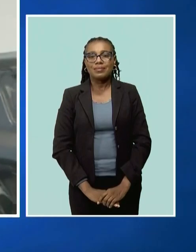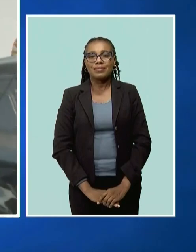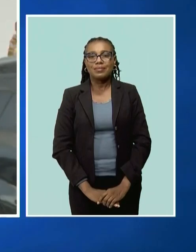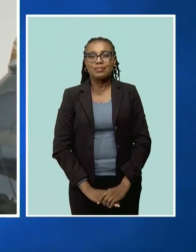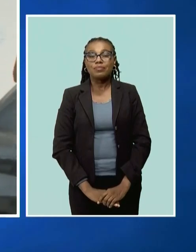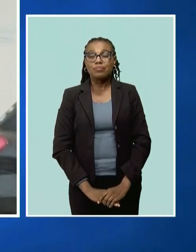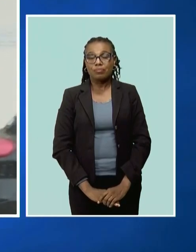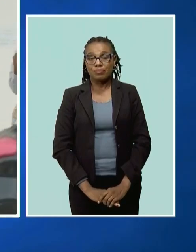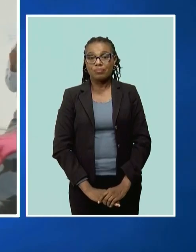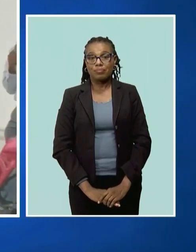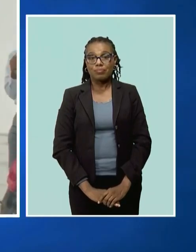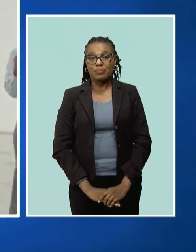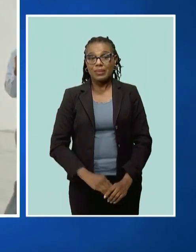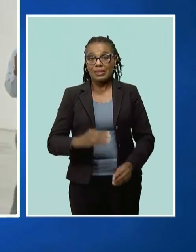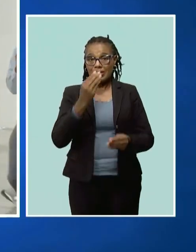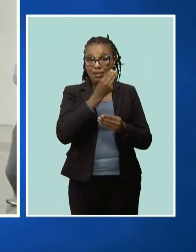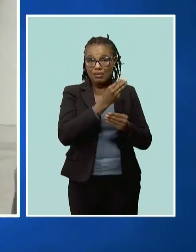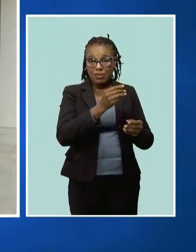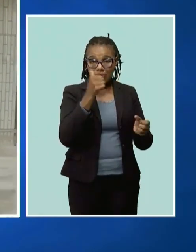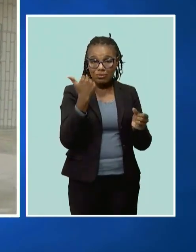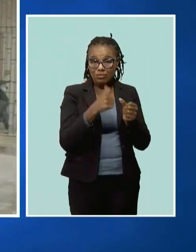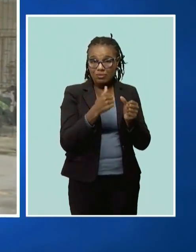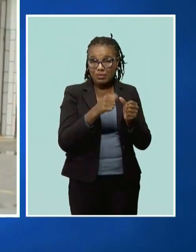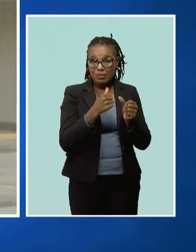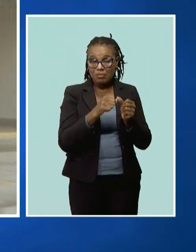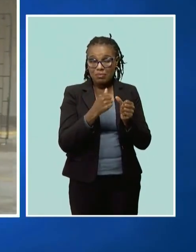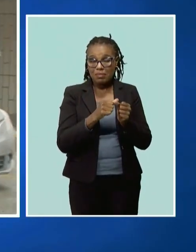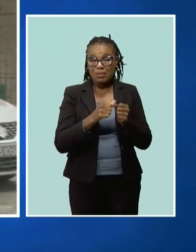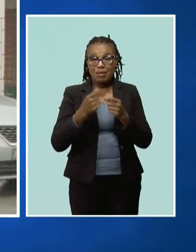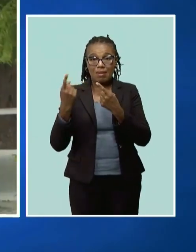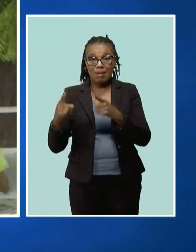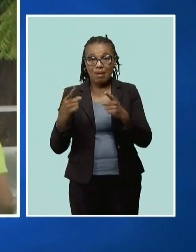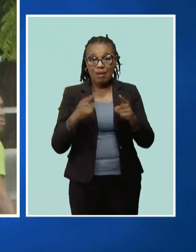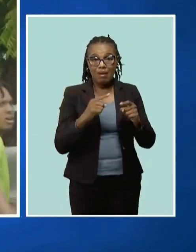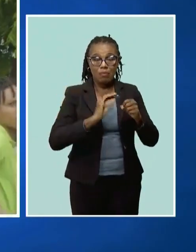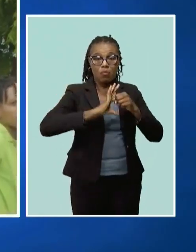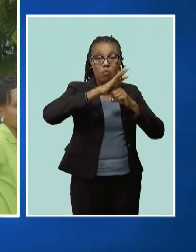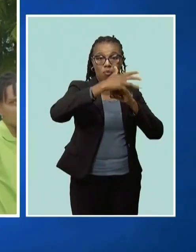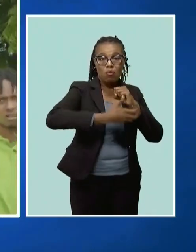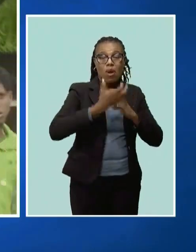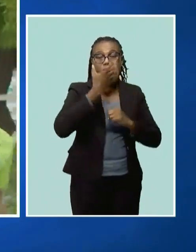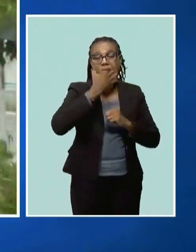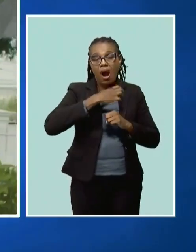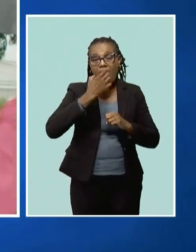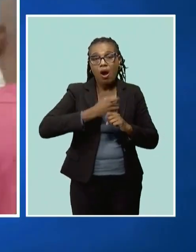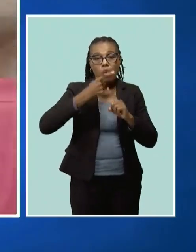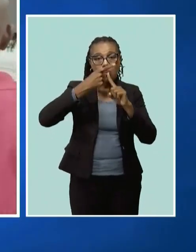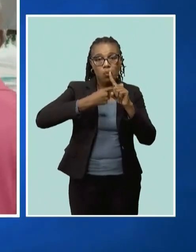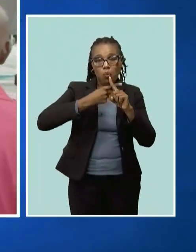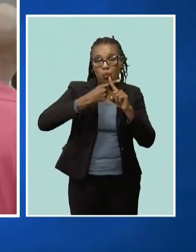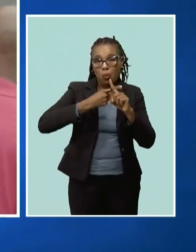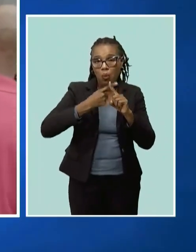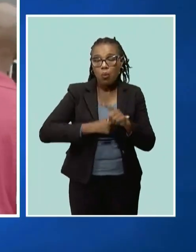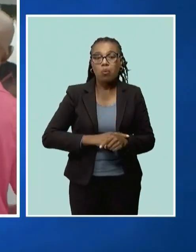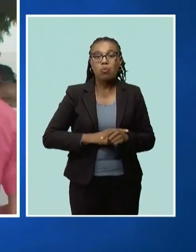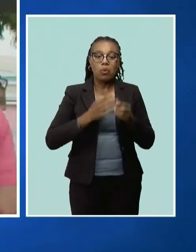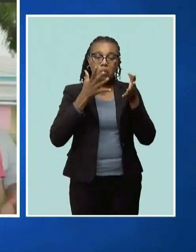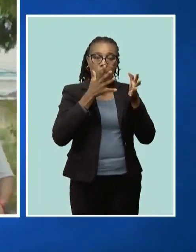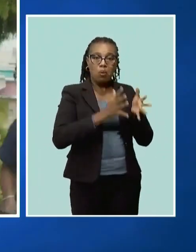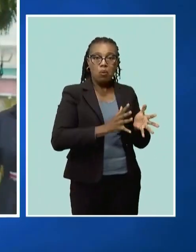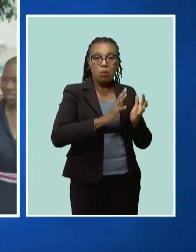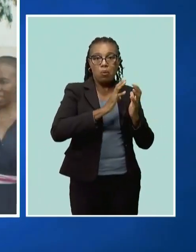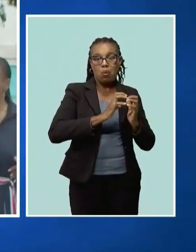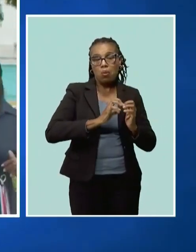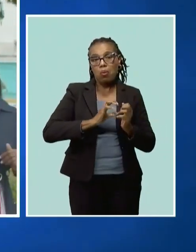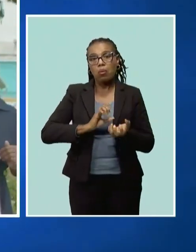In reminding the students about the causes associated with global warming, climate change, and biodiversity, all of which will